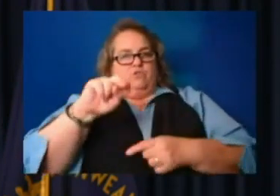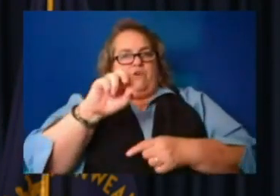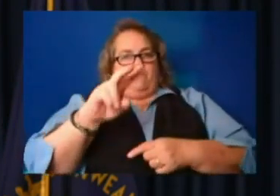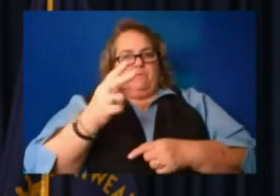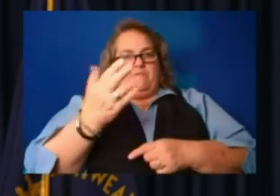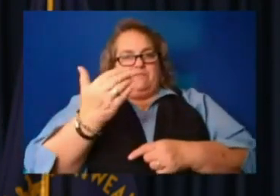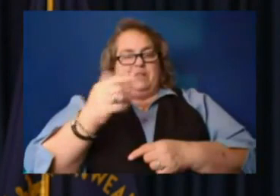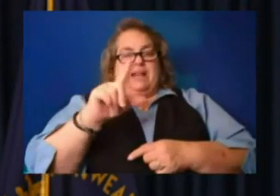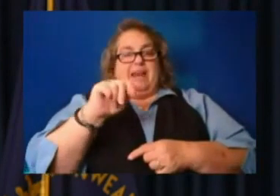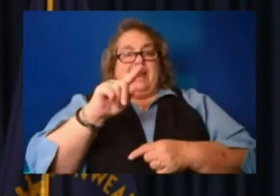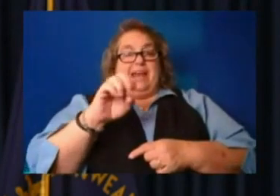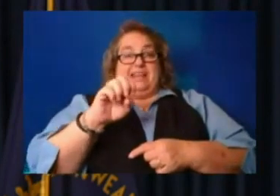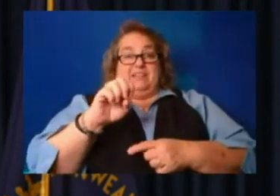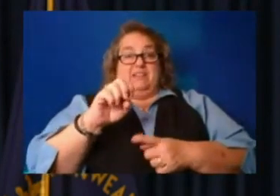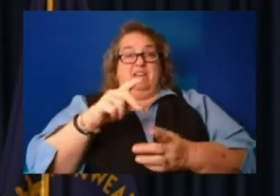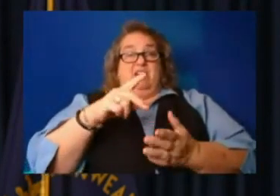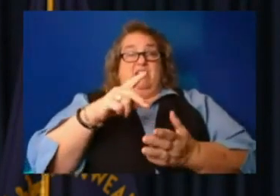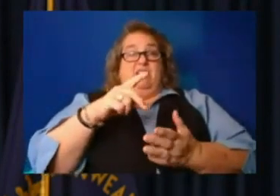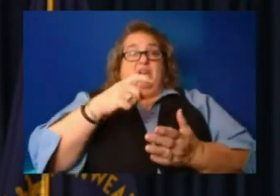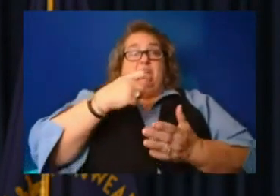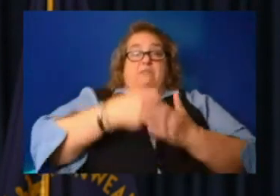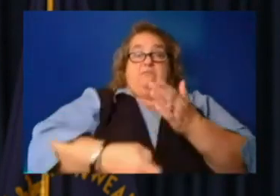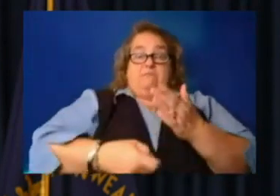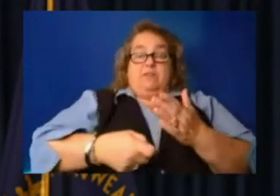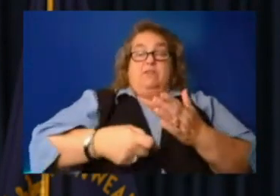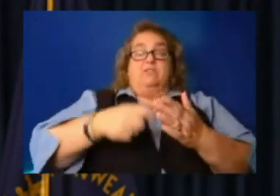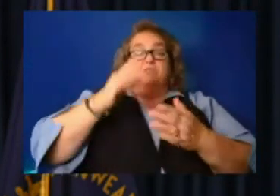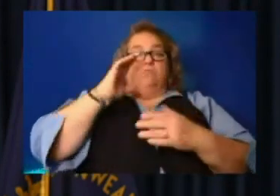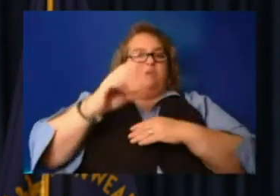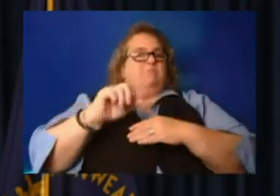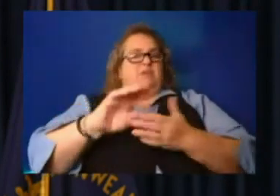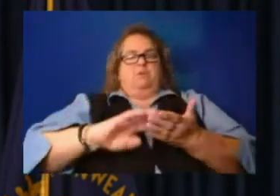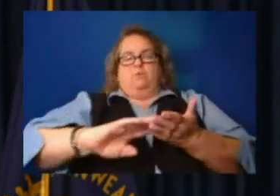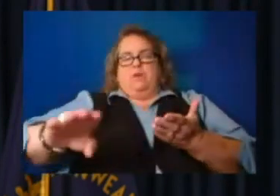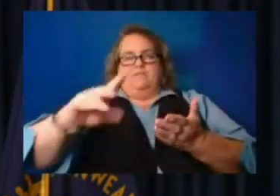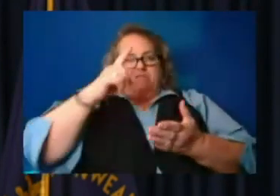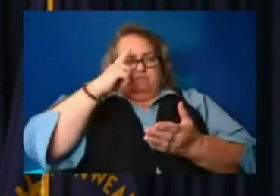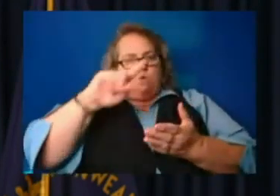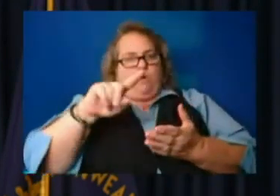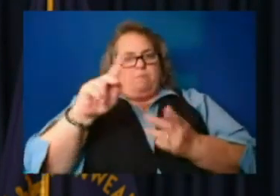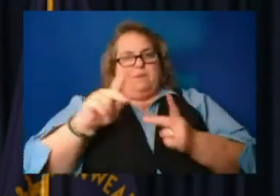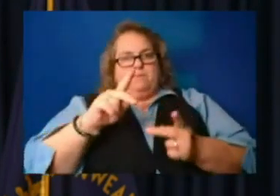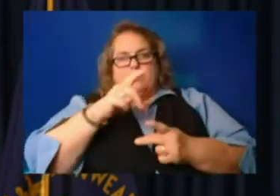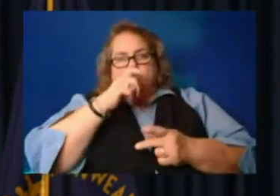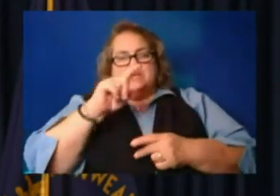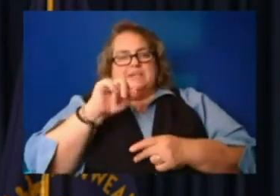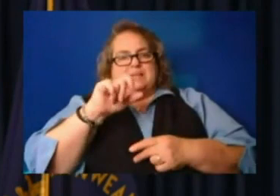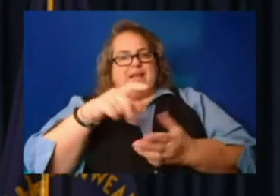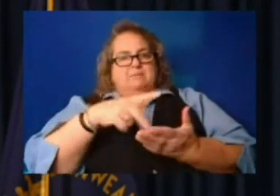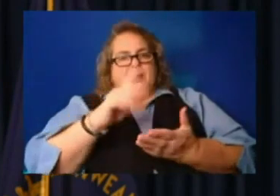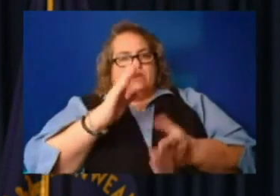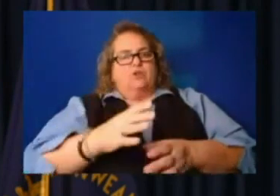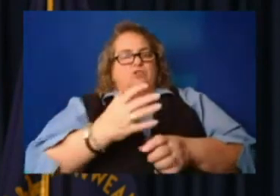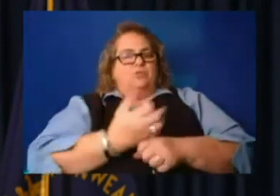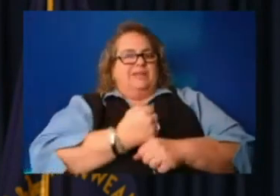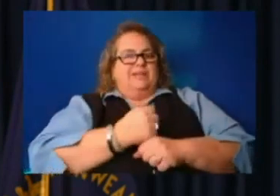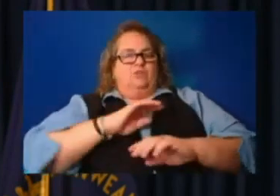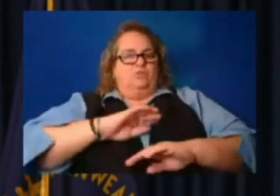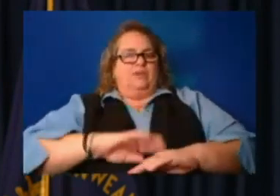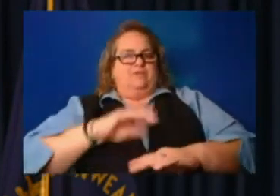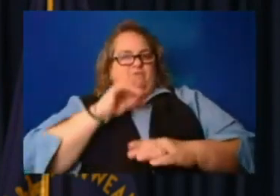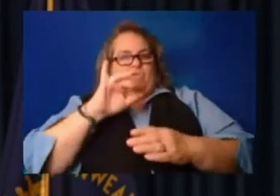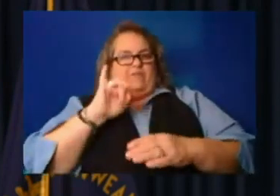payment penalties will be waived for those affected taxpayers seeking relief based on on on this event.